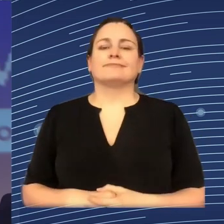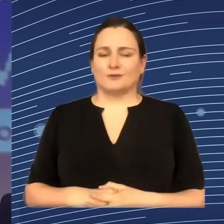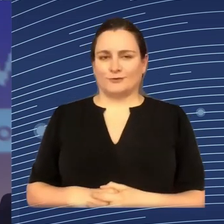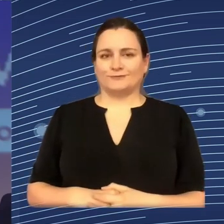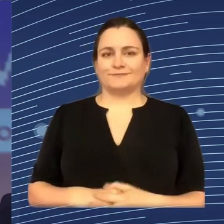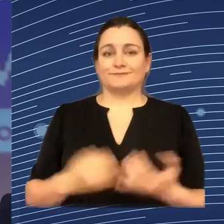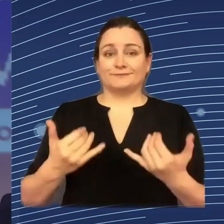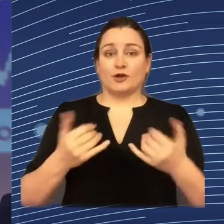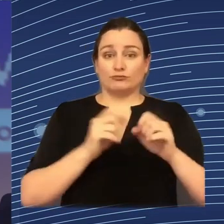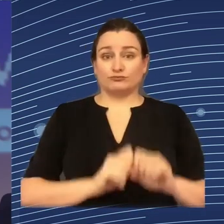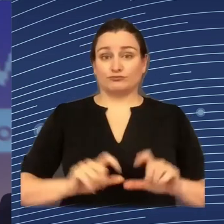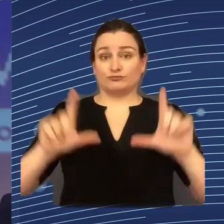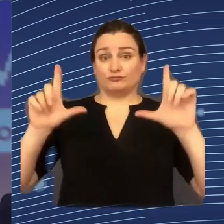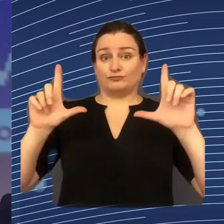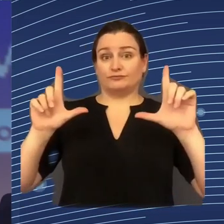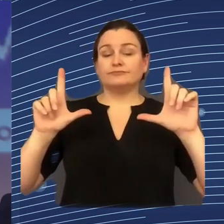the screen.